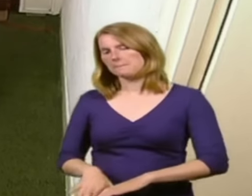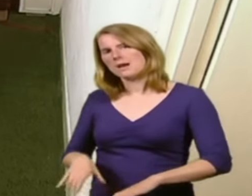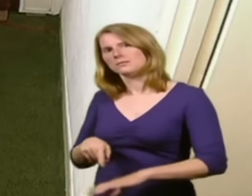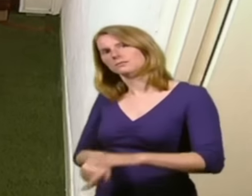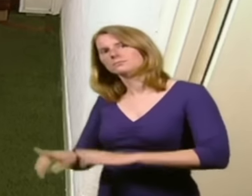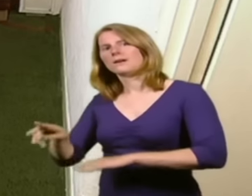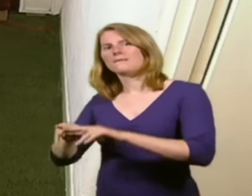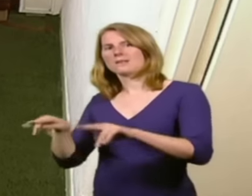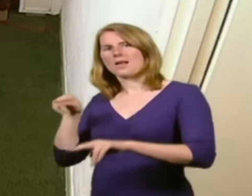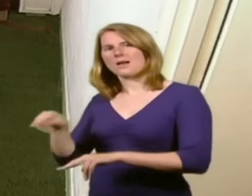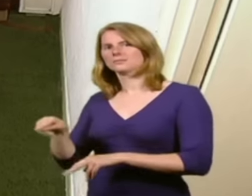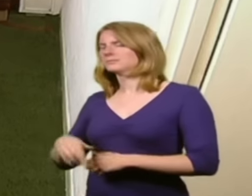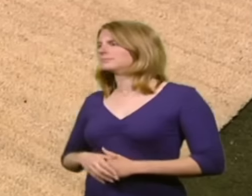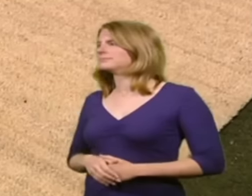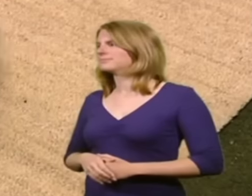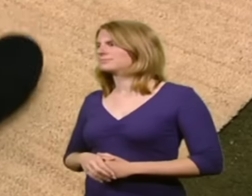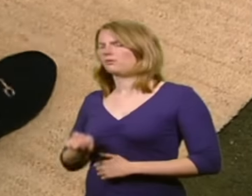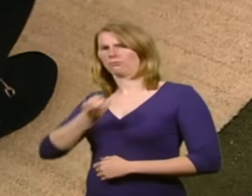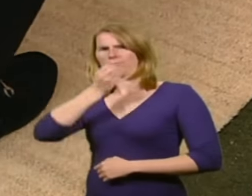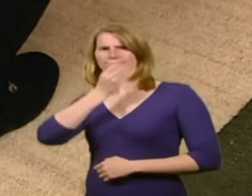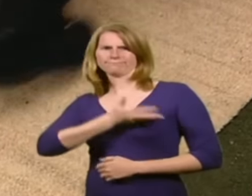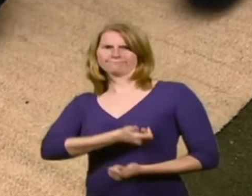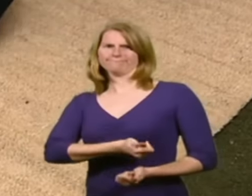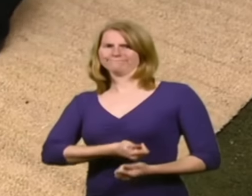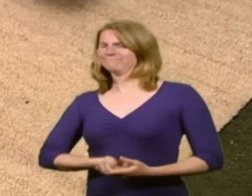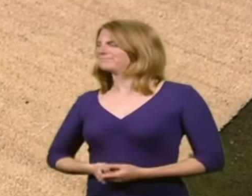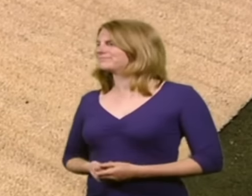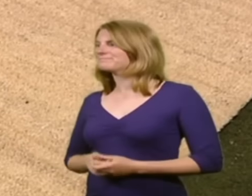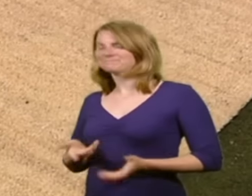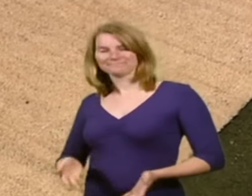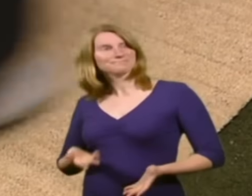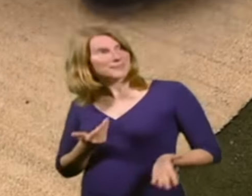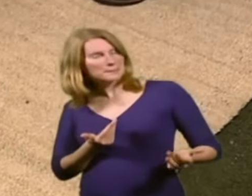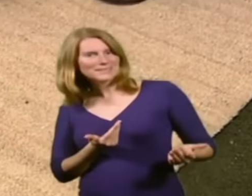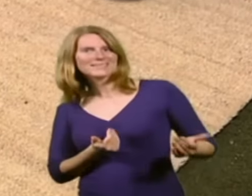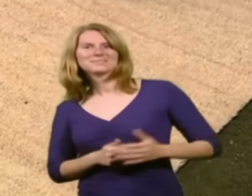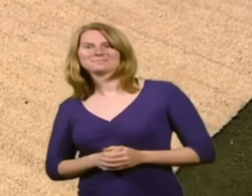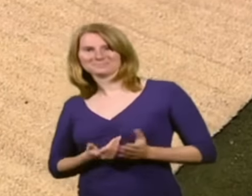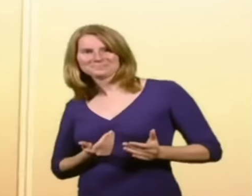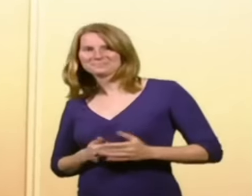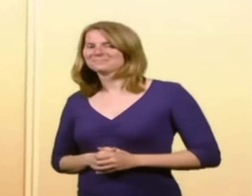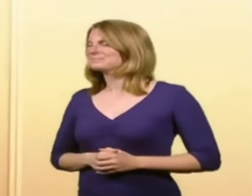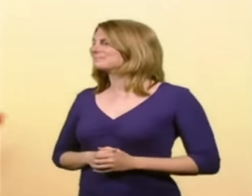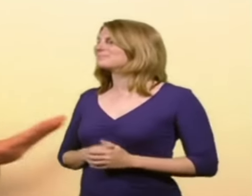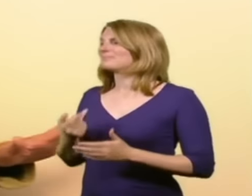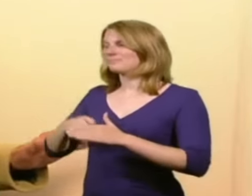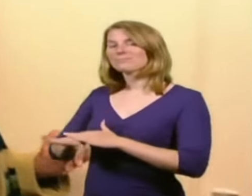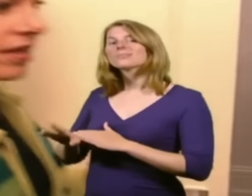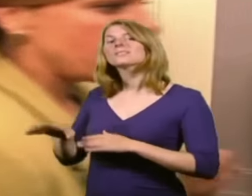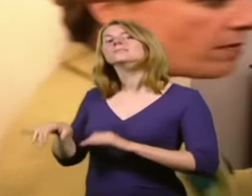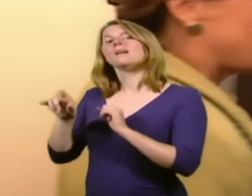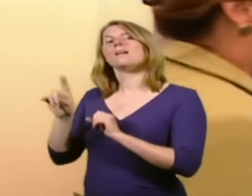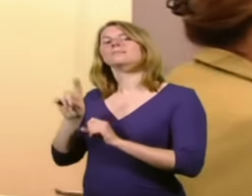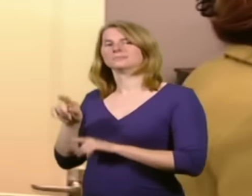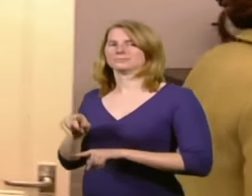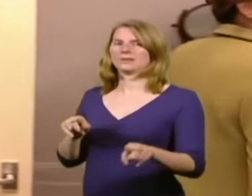the flat that we're going into. That's delicious. It says, come in, come in. Come here, though. Let's start with the bedroom, because we didn't do a lot here, but